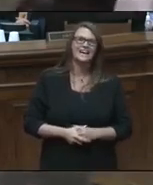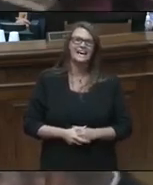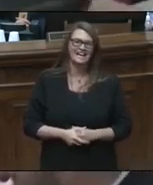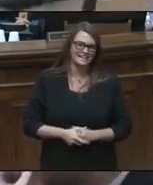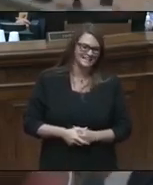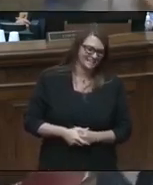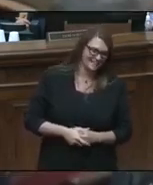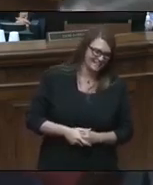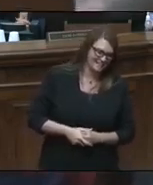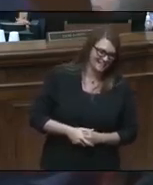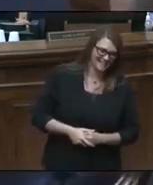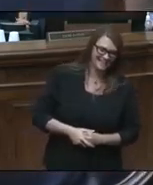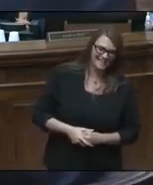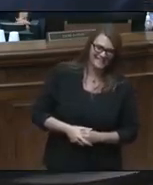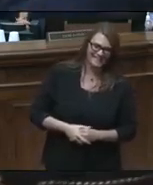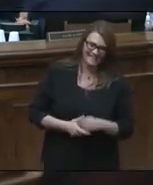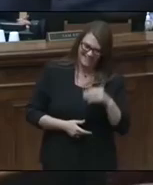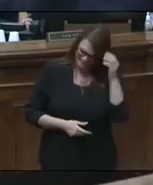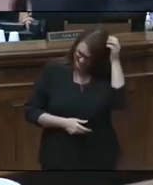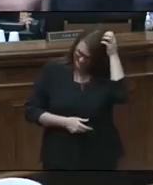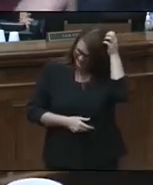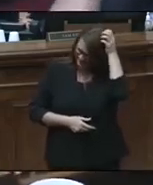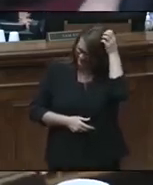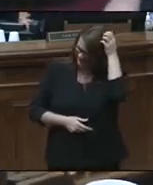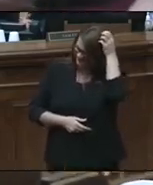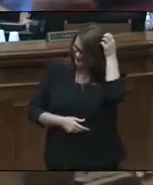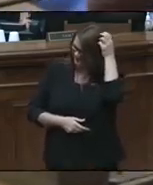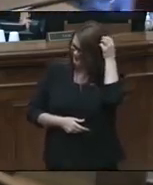Look at her. She'll stand up where you can see her.